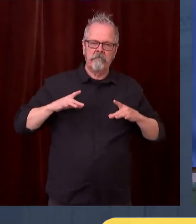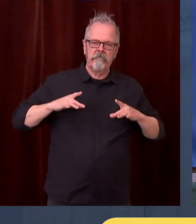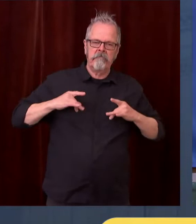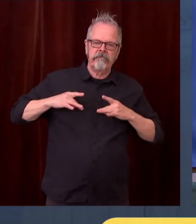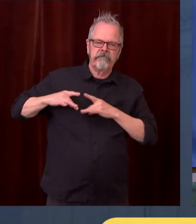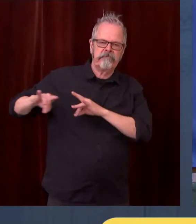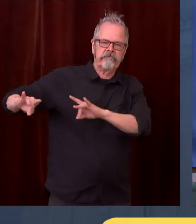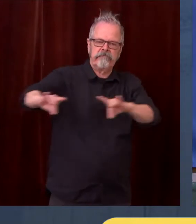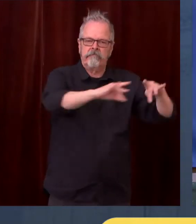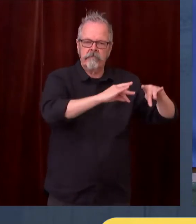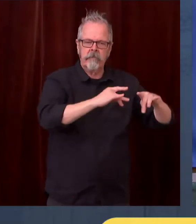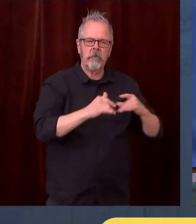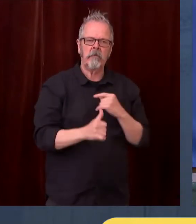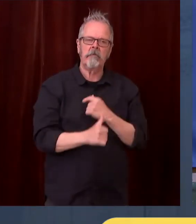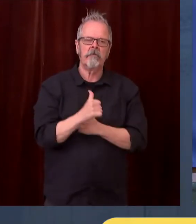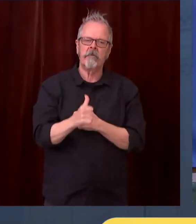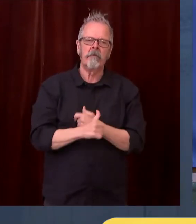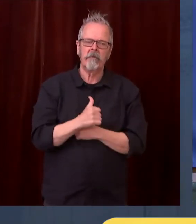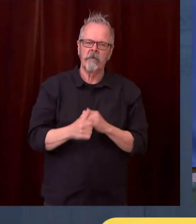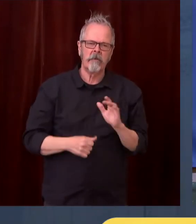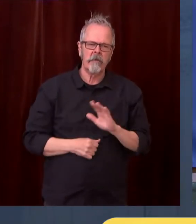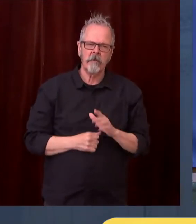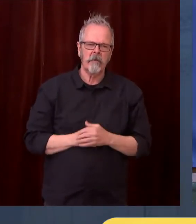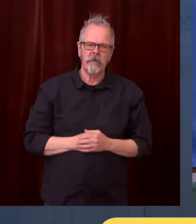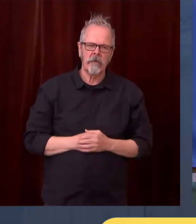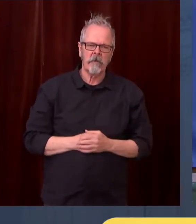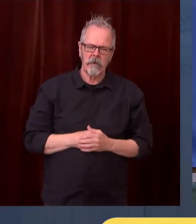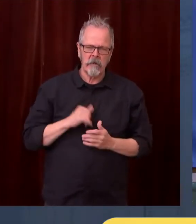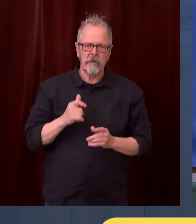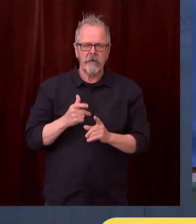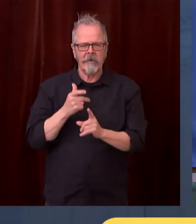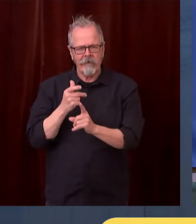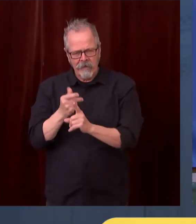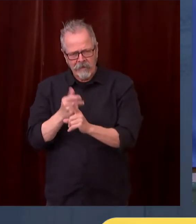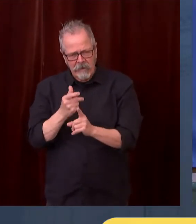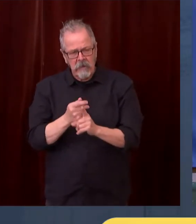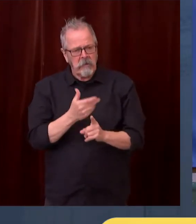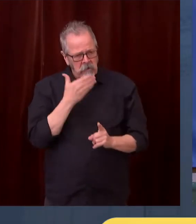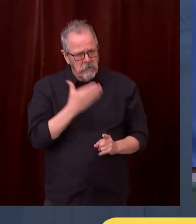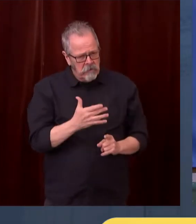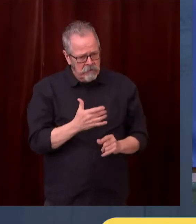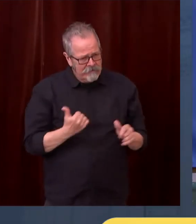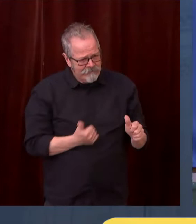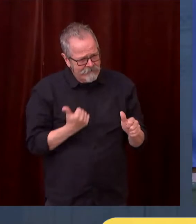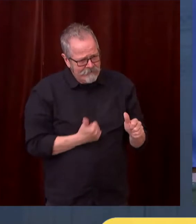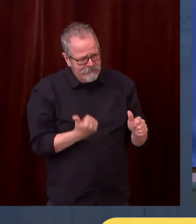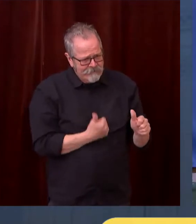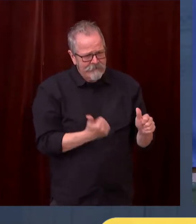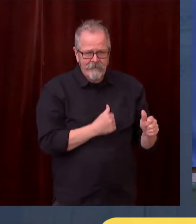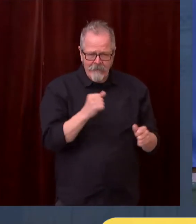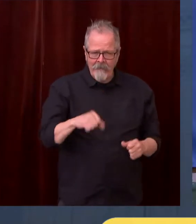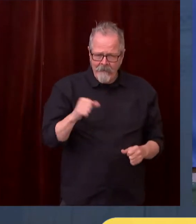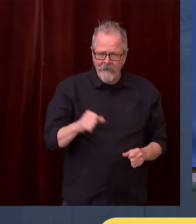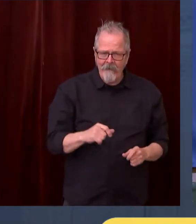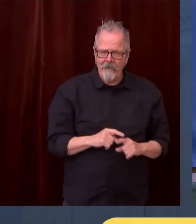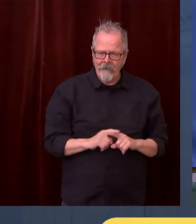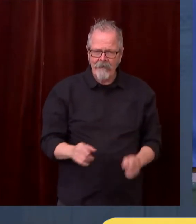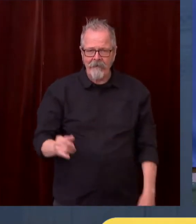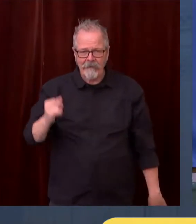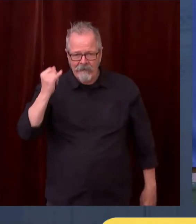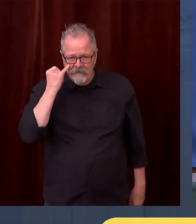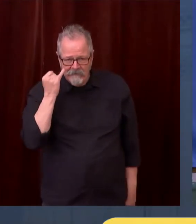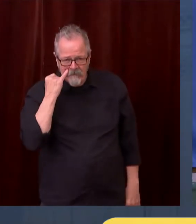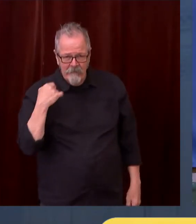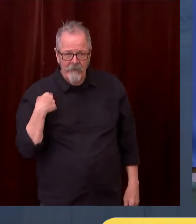interventions. The vaccine's great, but if these numbers skyrocket, that vaccine is not going to bail us out. Other